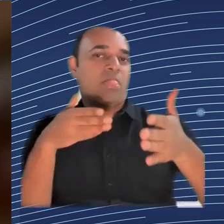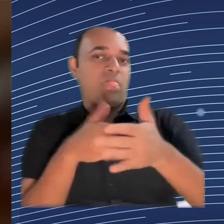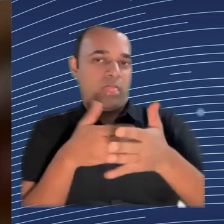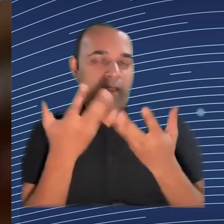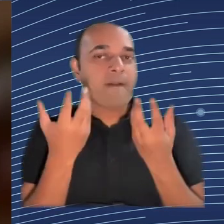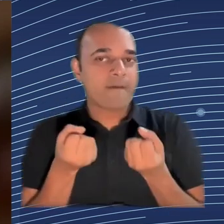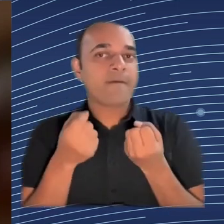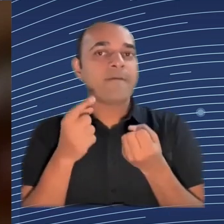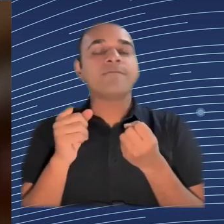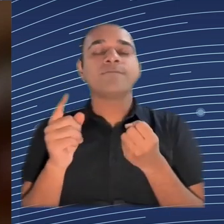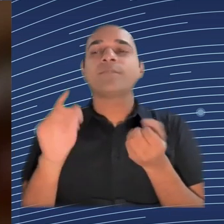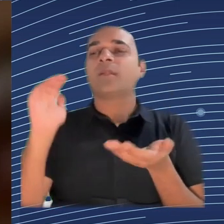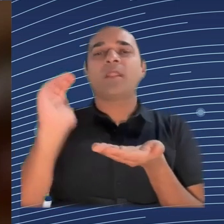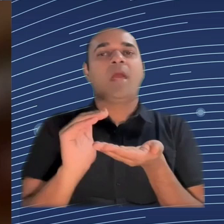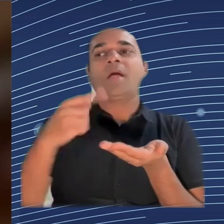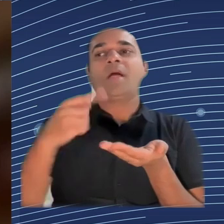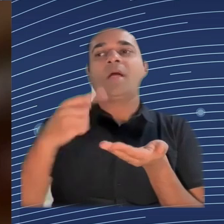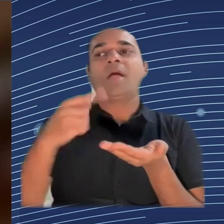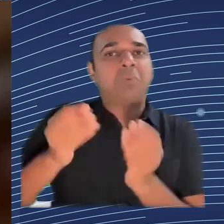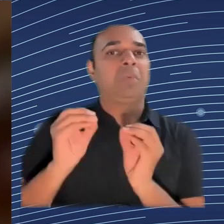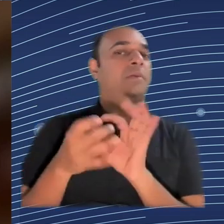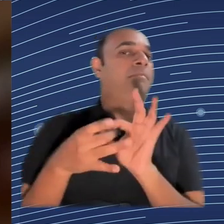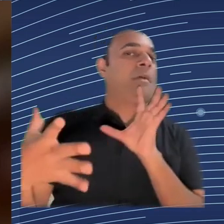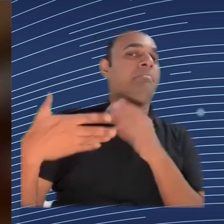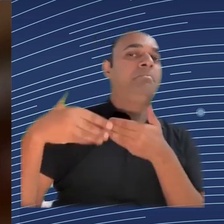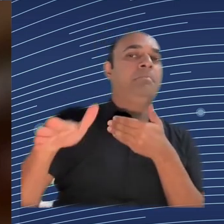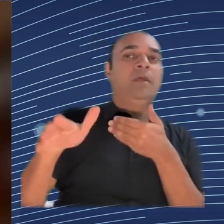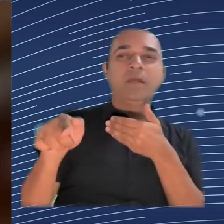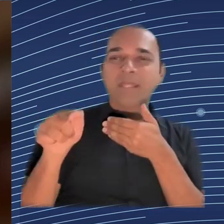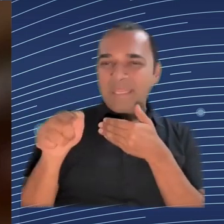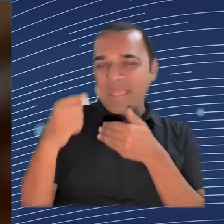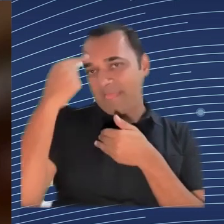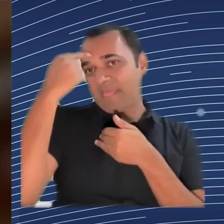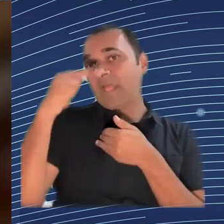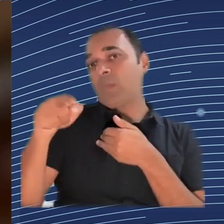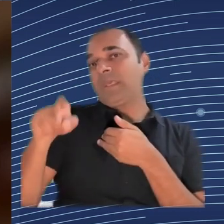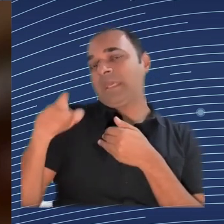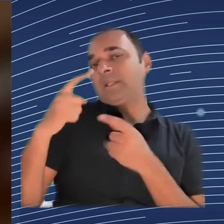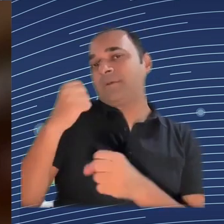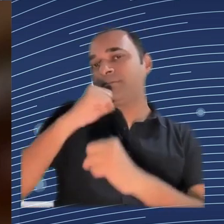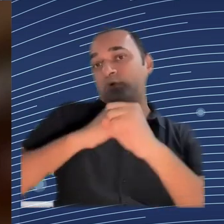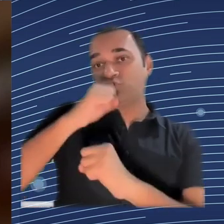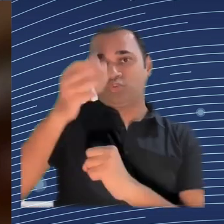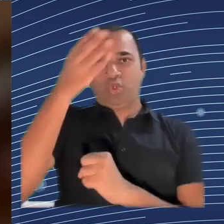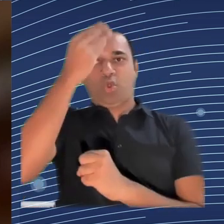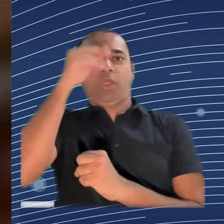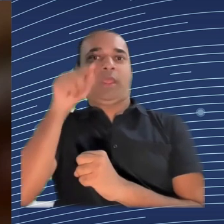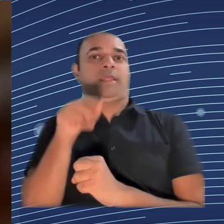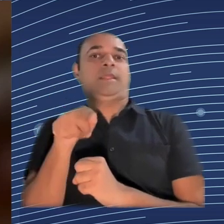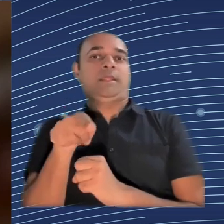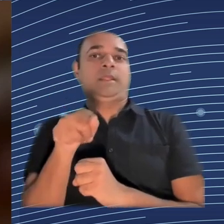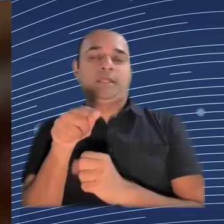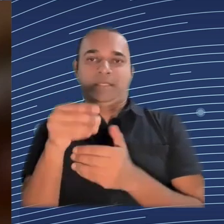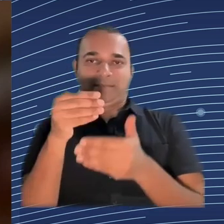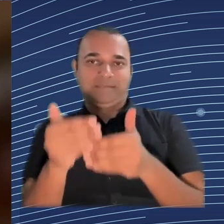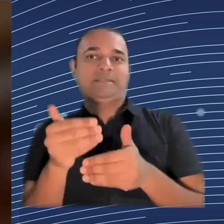to be used. They have strong interests, even if they're not machine learning experts, and they should be consulted. I